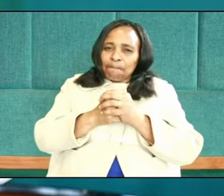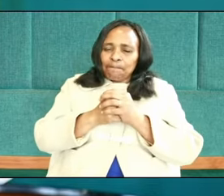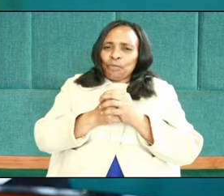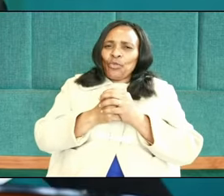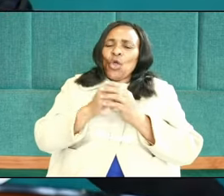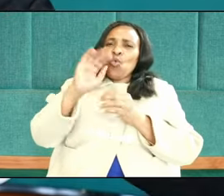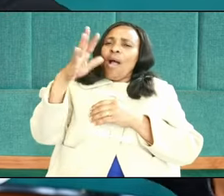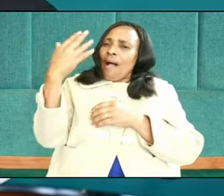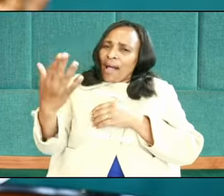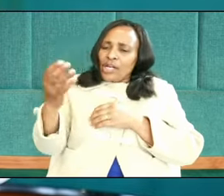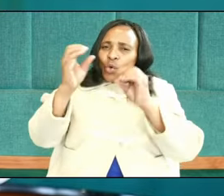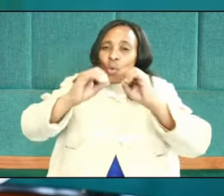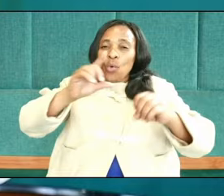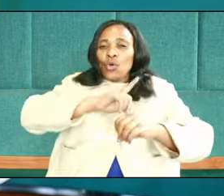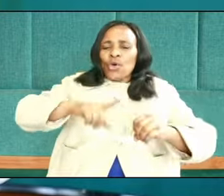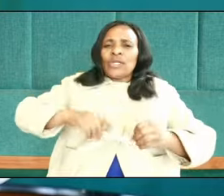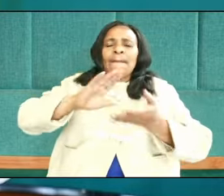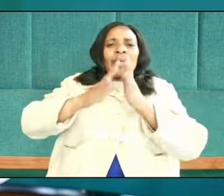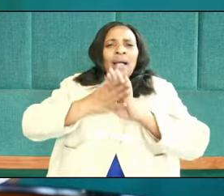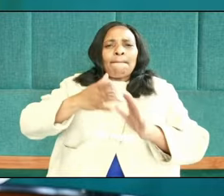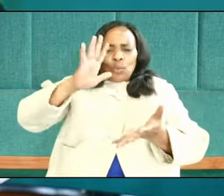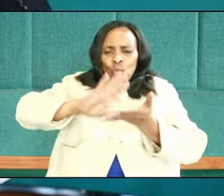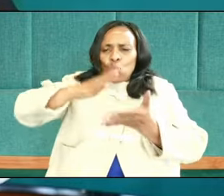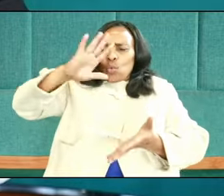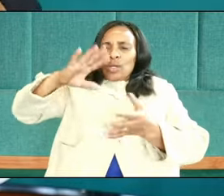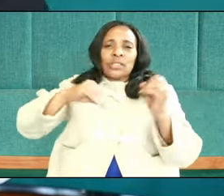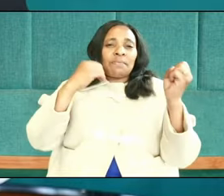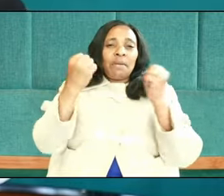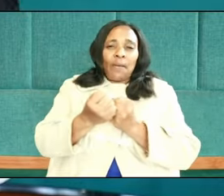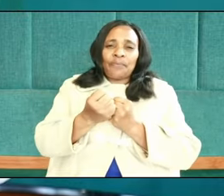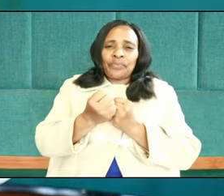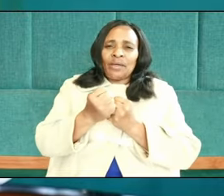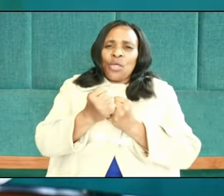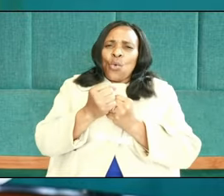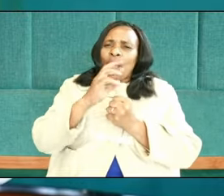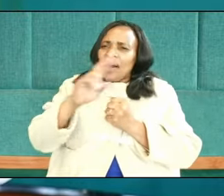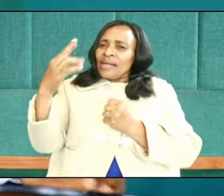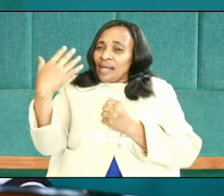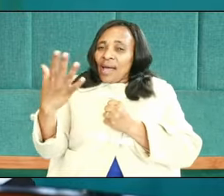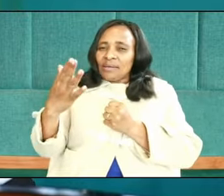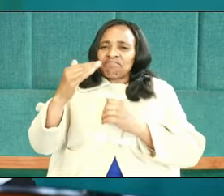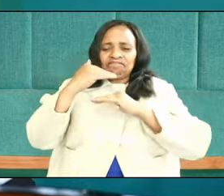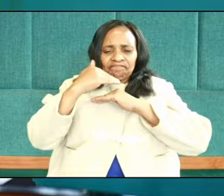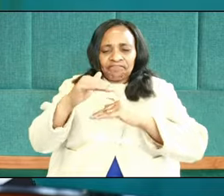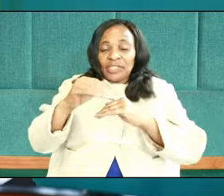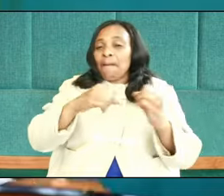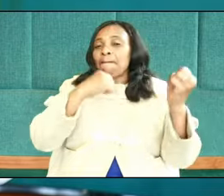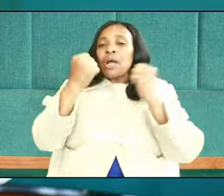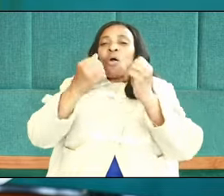O Lord, has become glorious in power. Your right hand, it is the unlimited power of God.